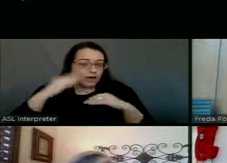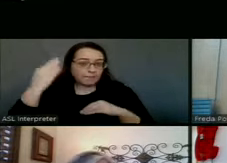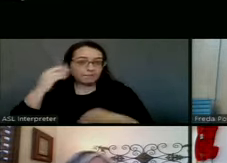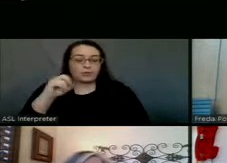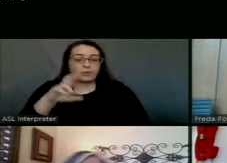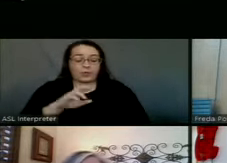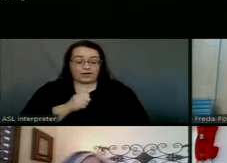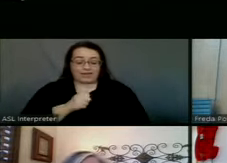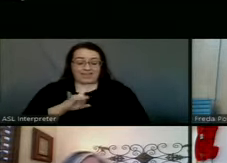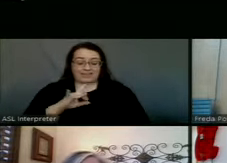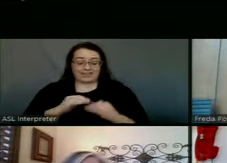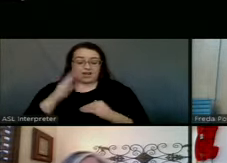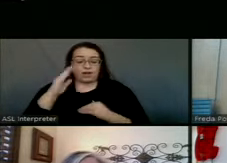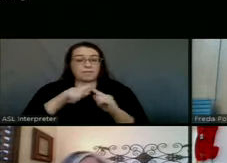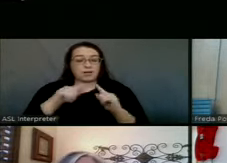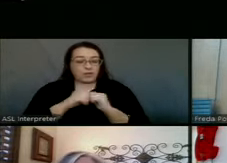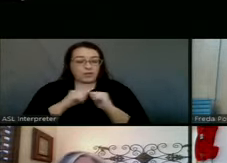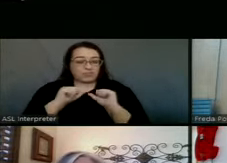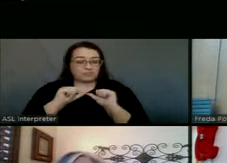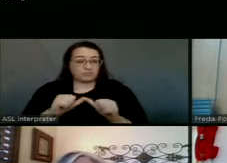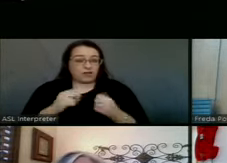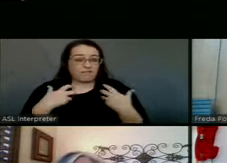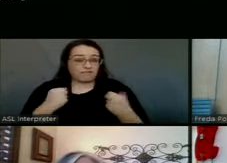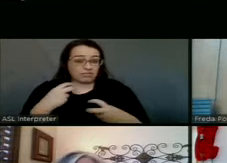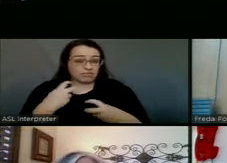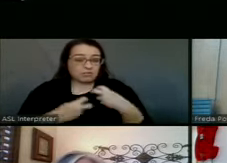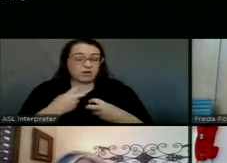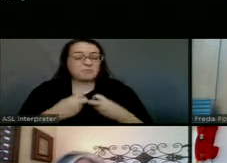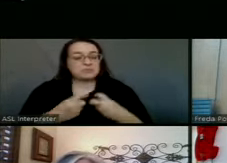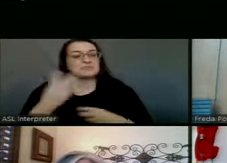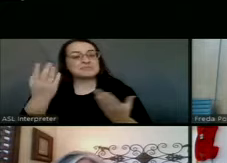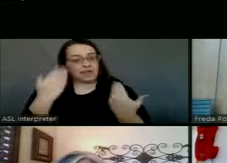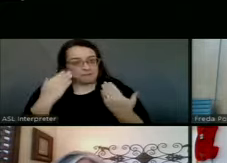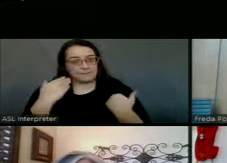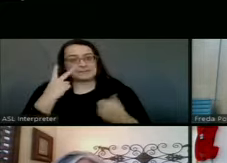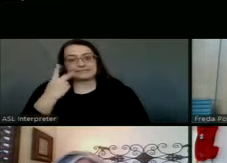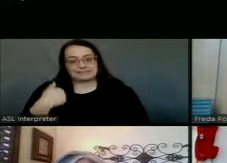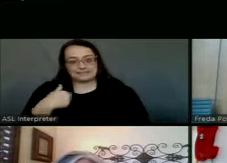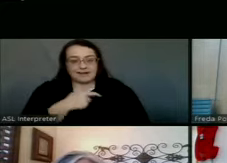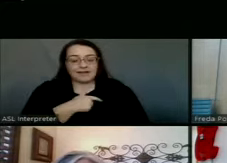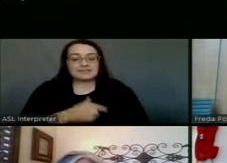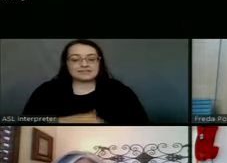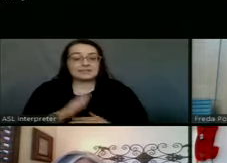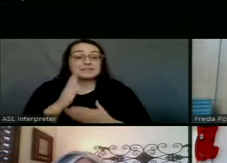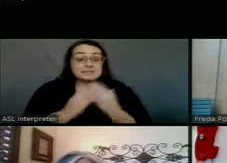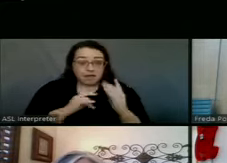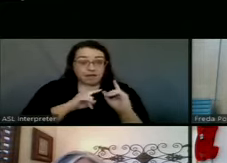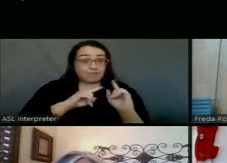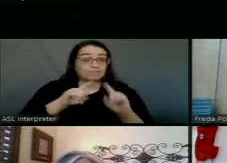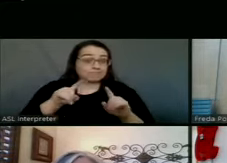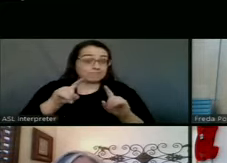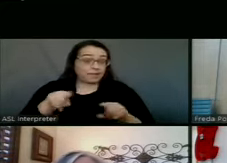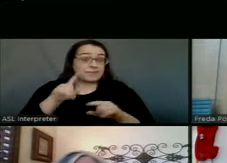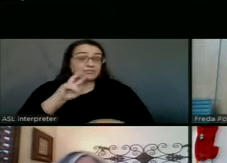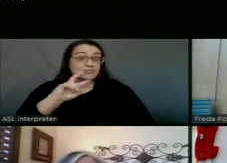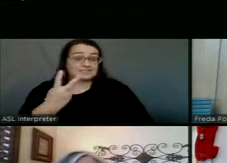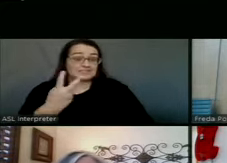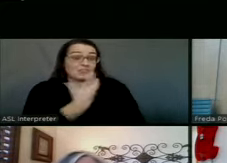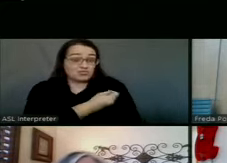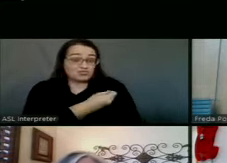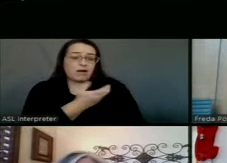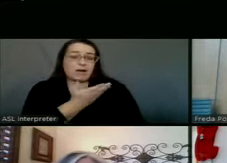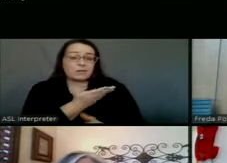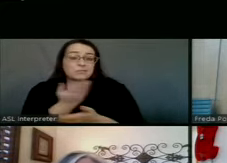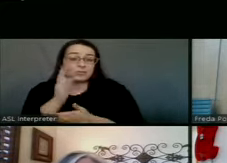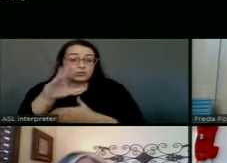who's 18 and over with a chronic healthcare condition, please come see us. If someone's coming for their second dose, as a reminder, please bring